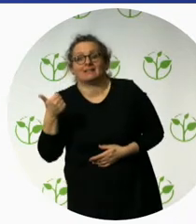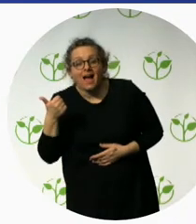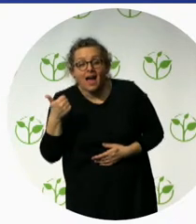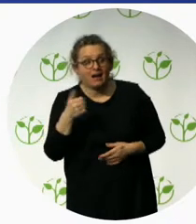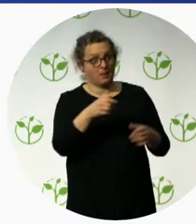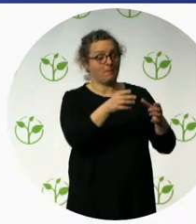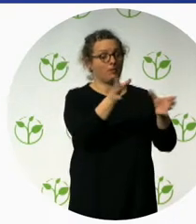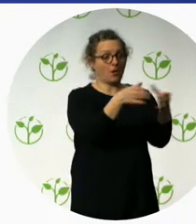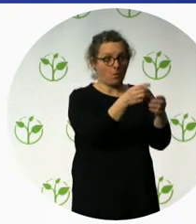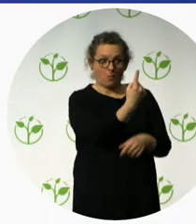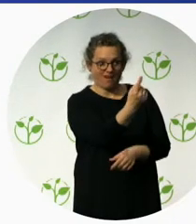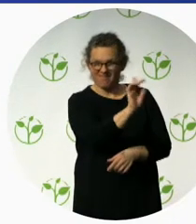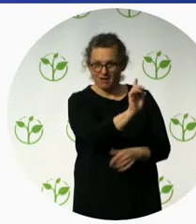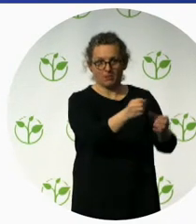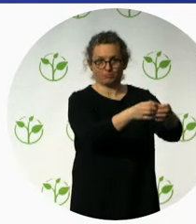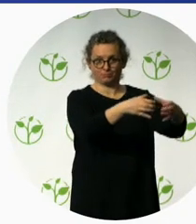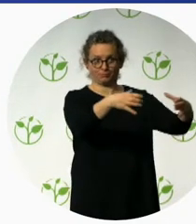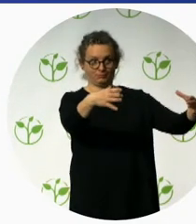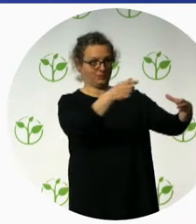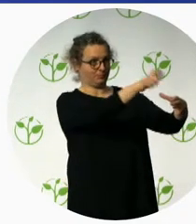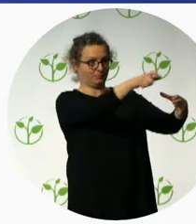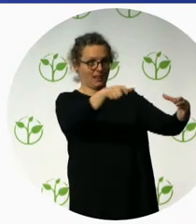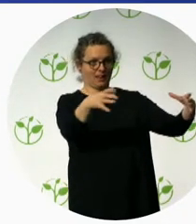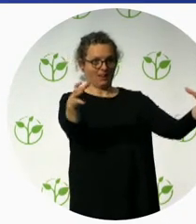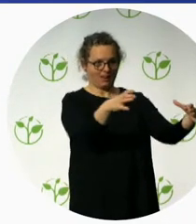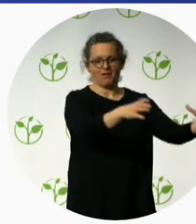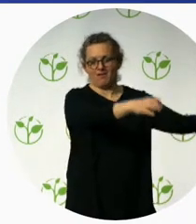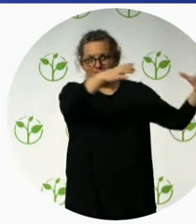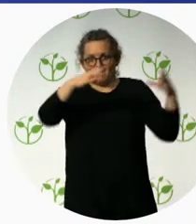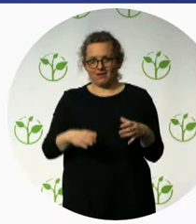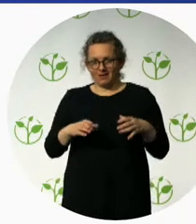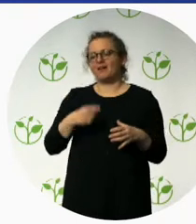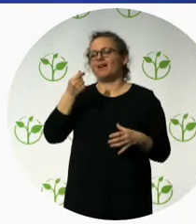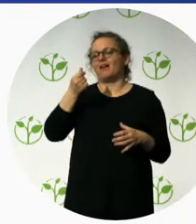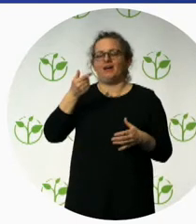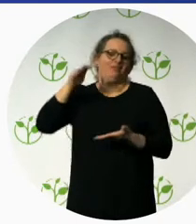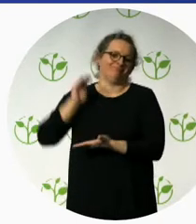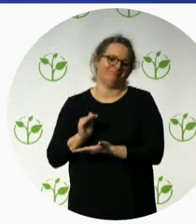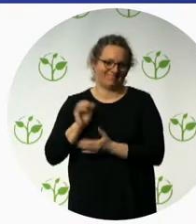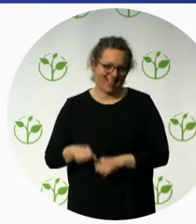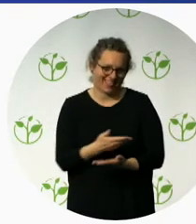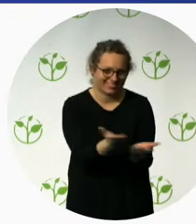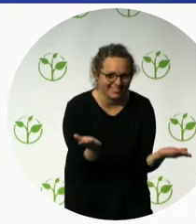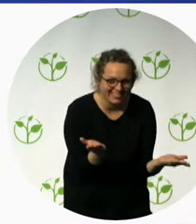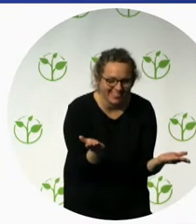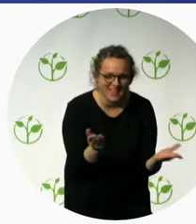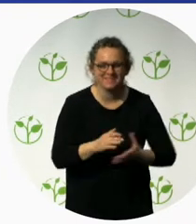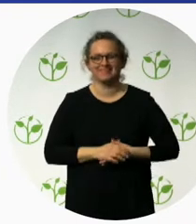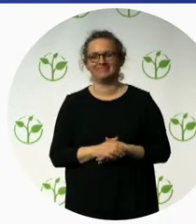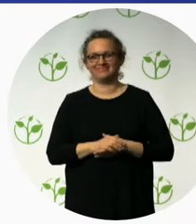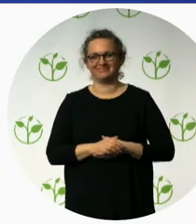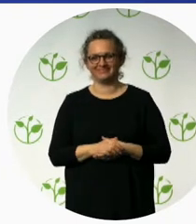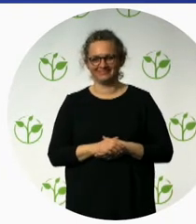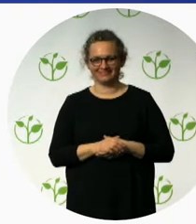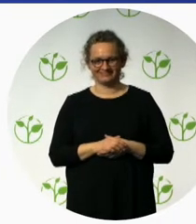Another next step we're looking at is to contact a lot more travel agencies worldwide that offer accessible tours. It's grown